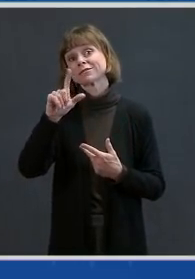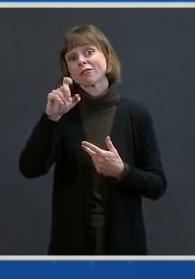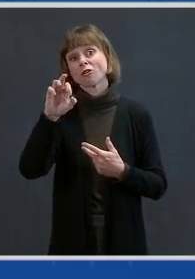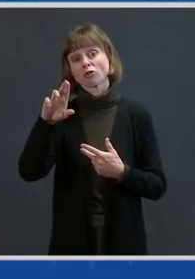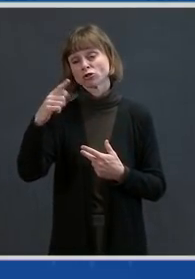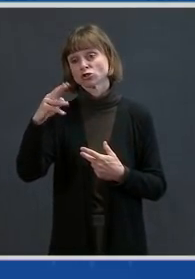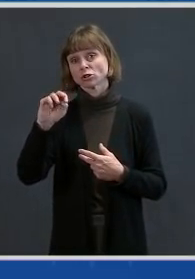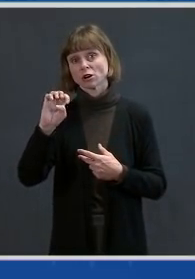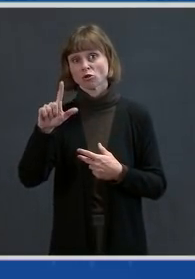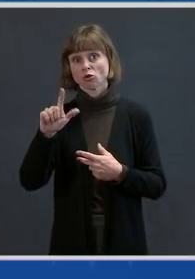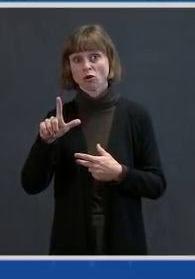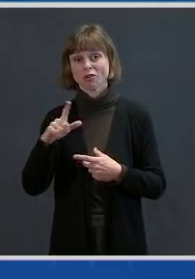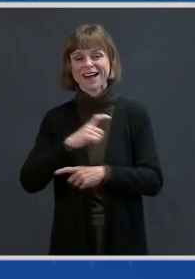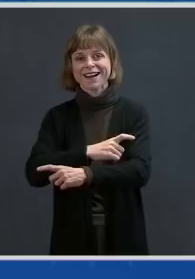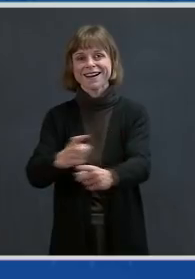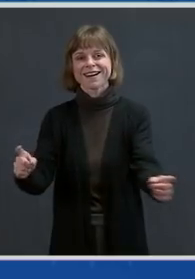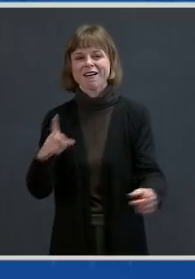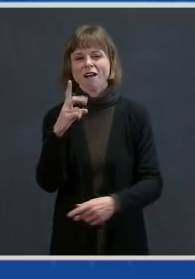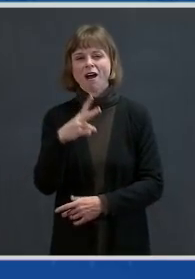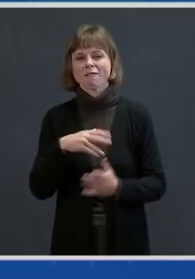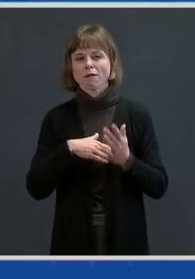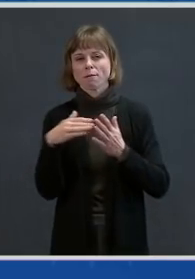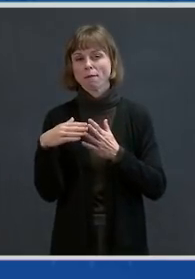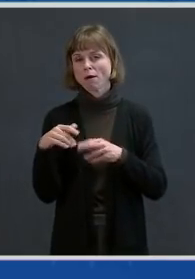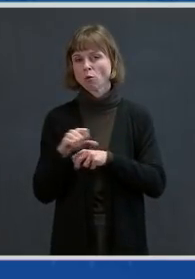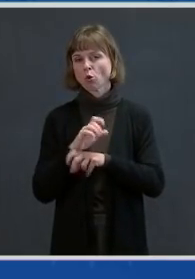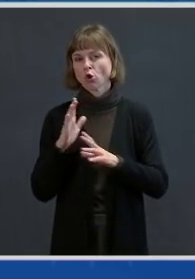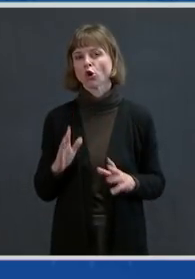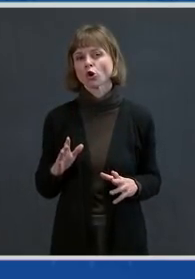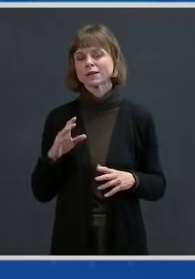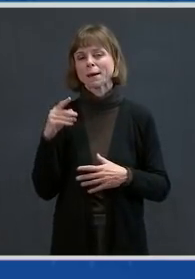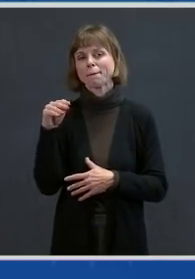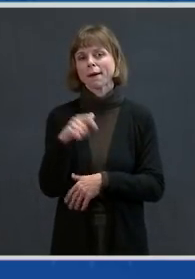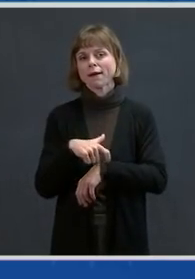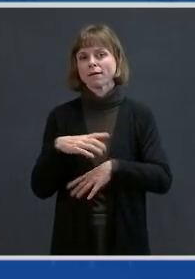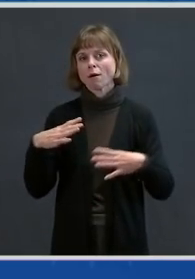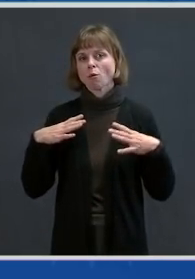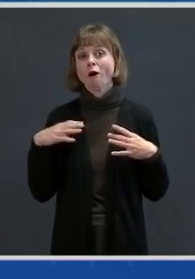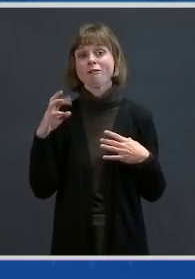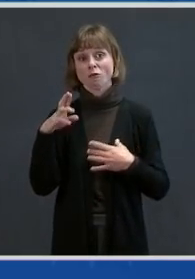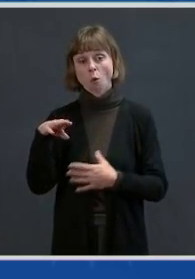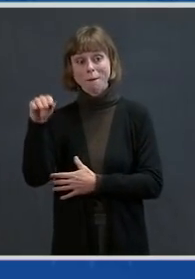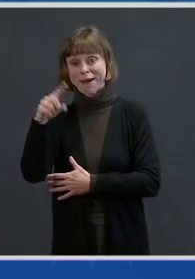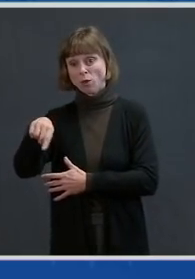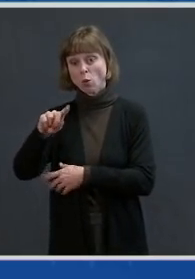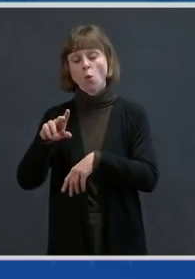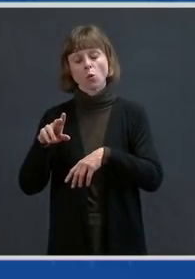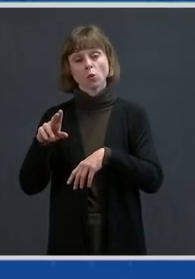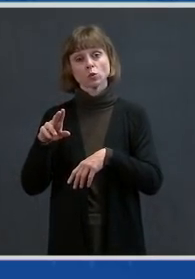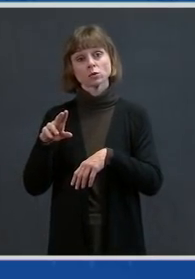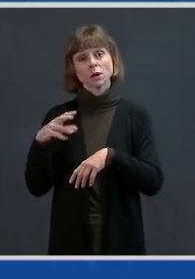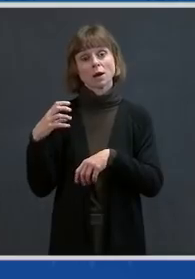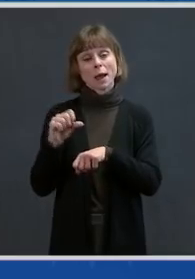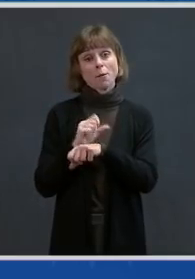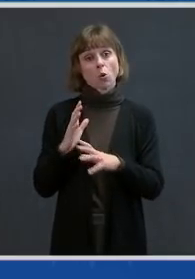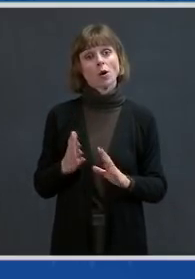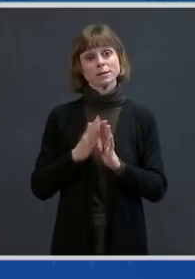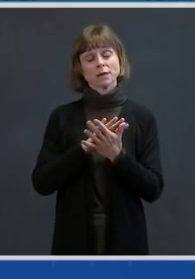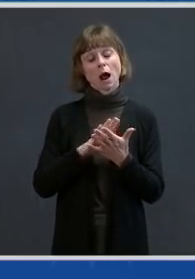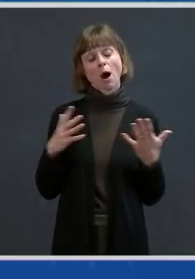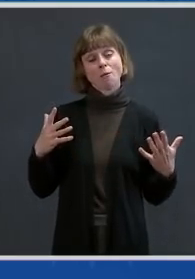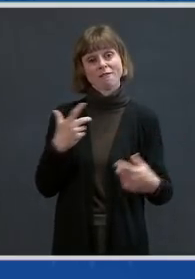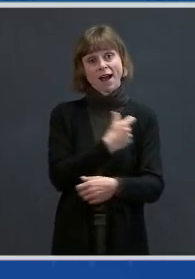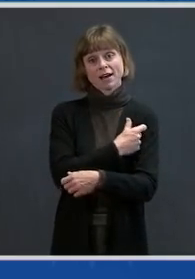workers paid time off or compensating employees who get vaccinated. Uber, PayPal, and Walgreens are